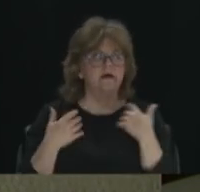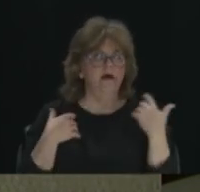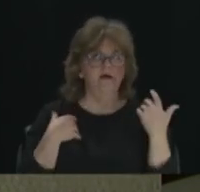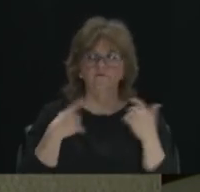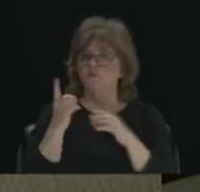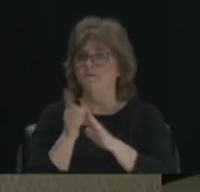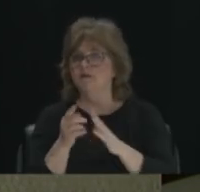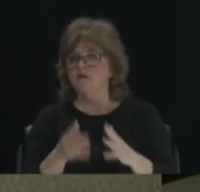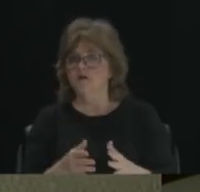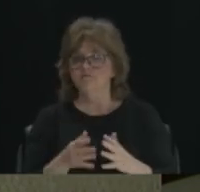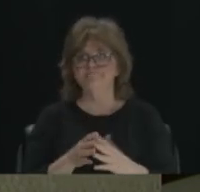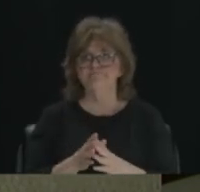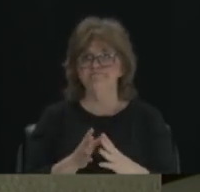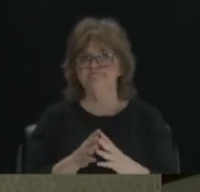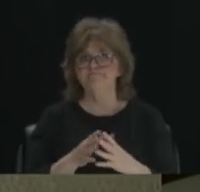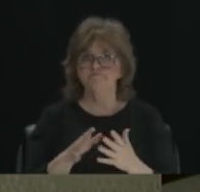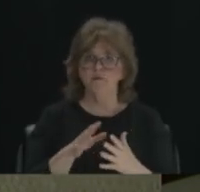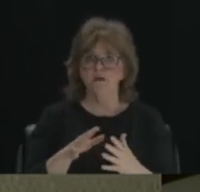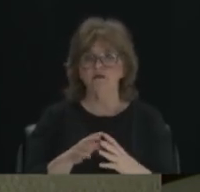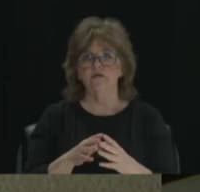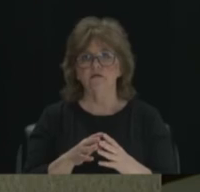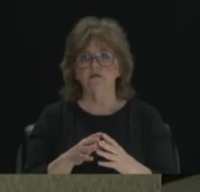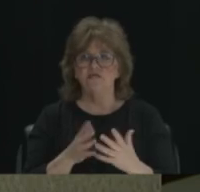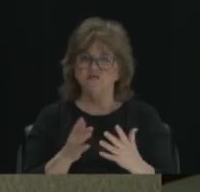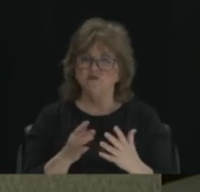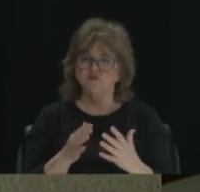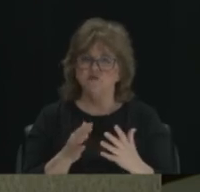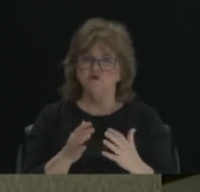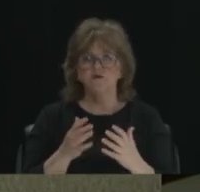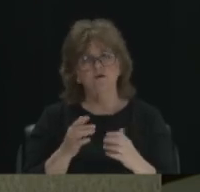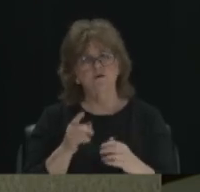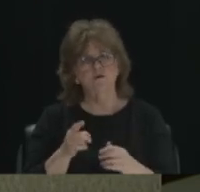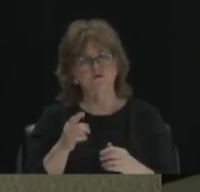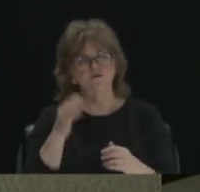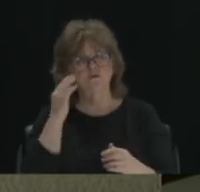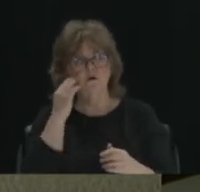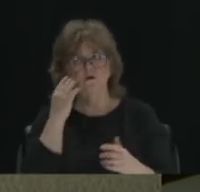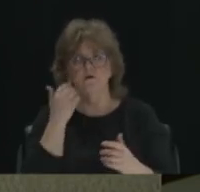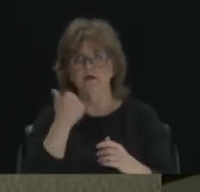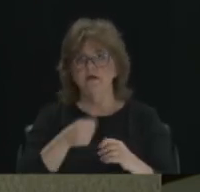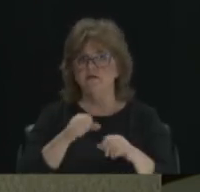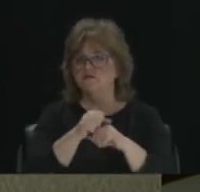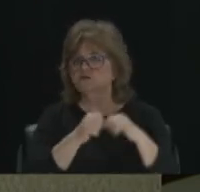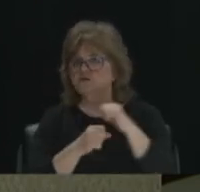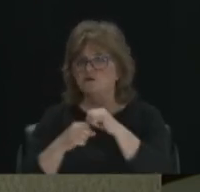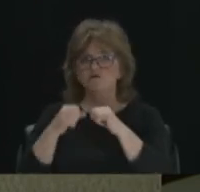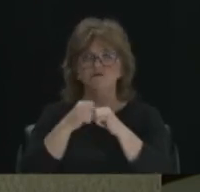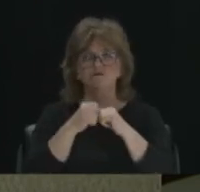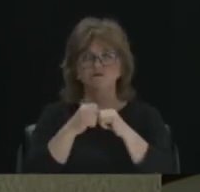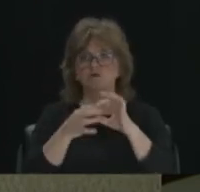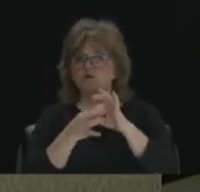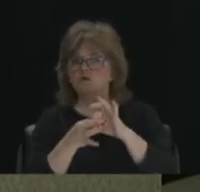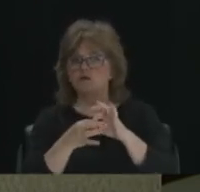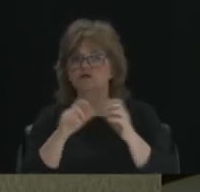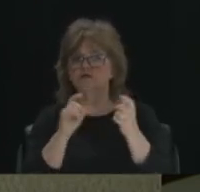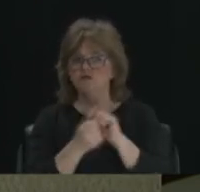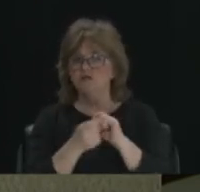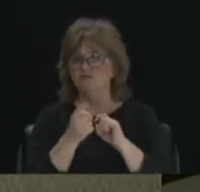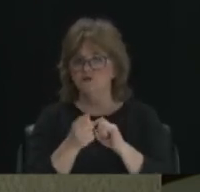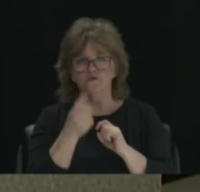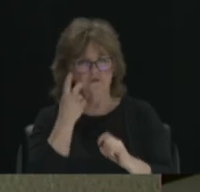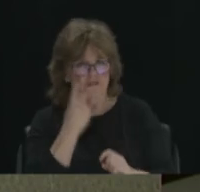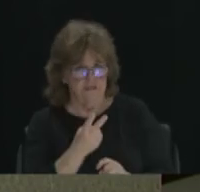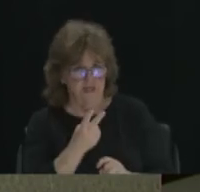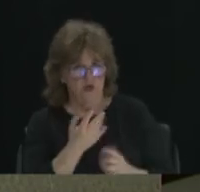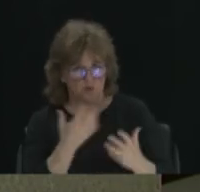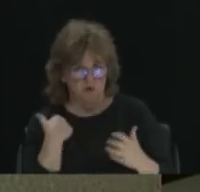minute left or so. Are there changes, structural or relational changes, that you see that you want us